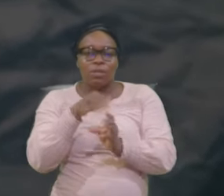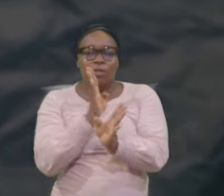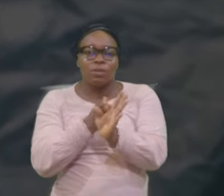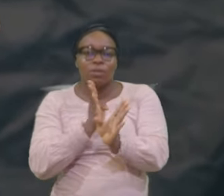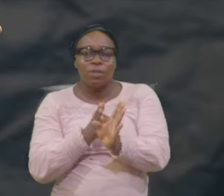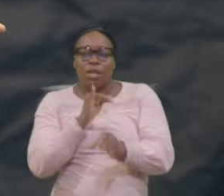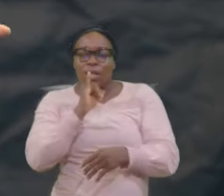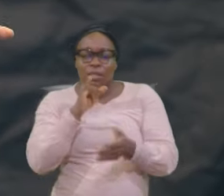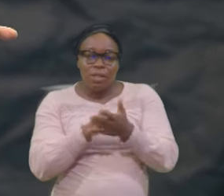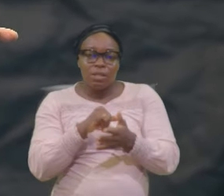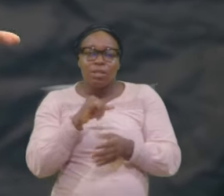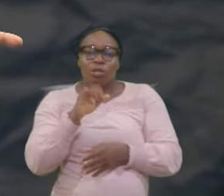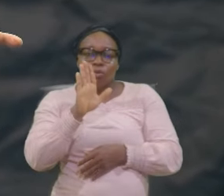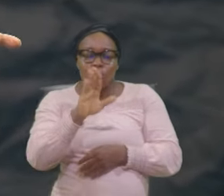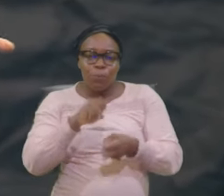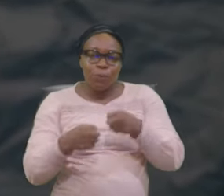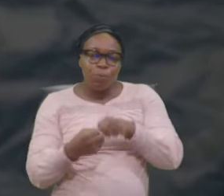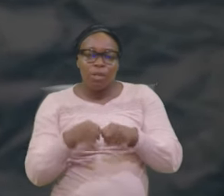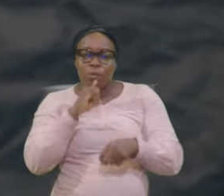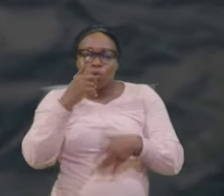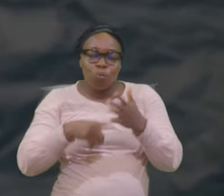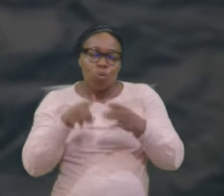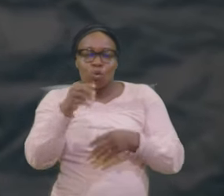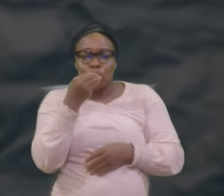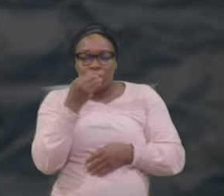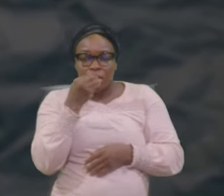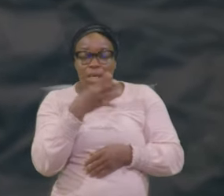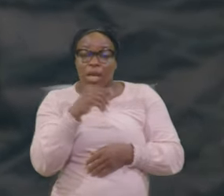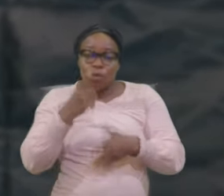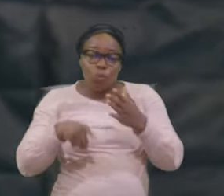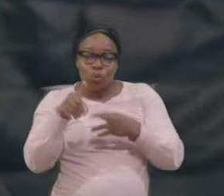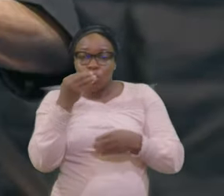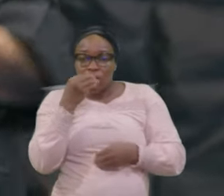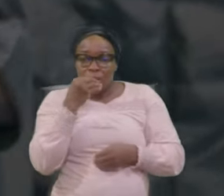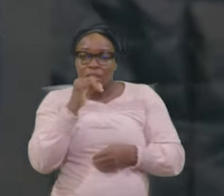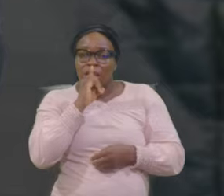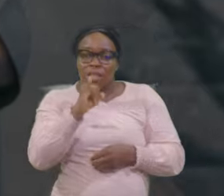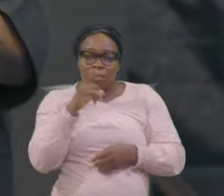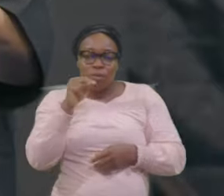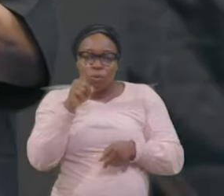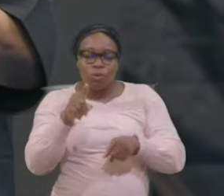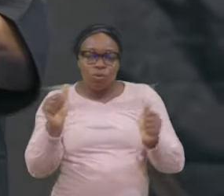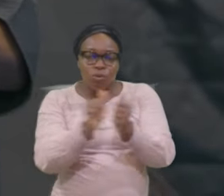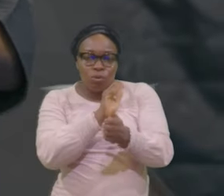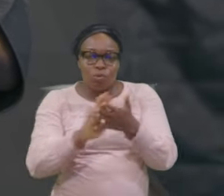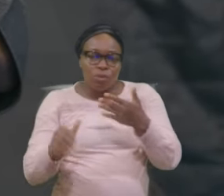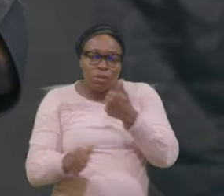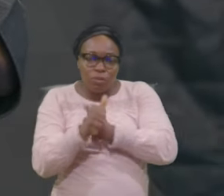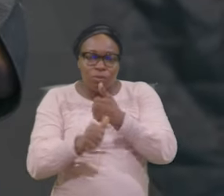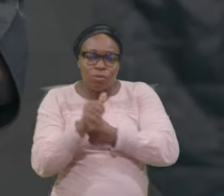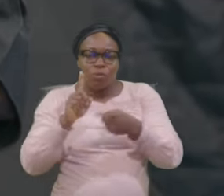And what you eat Is eating you up Your problem Is what you drink